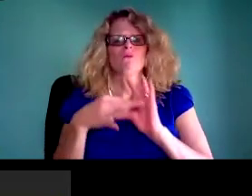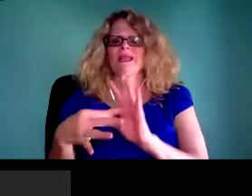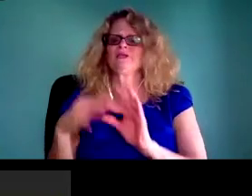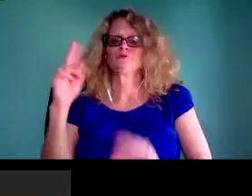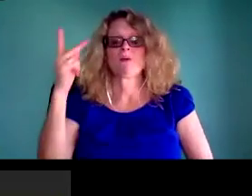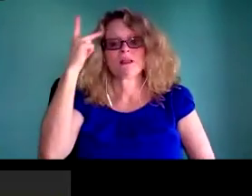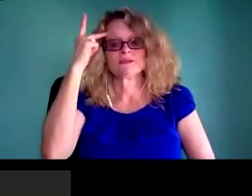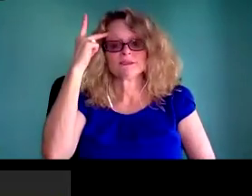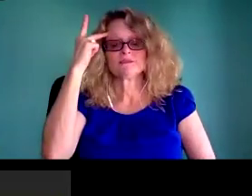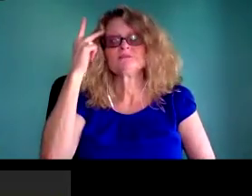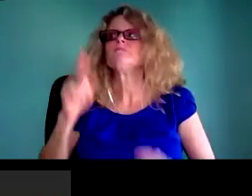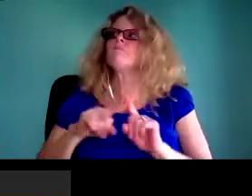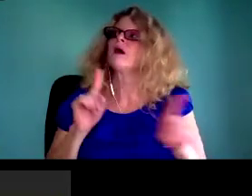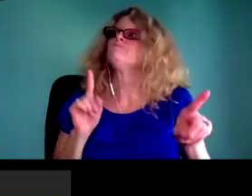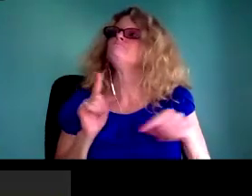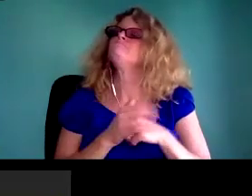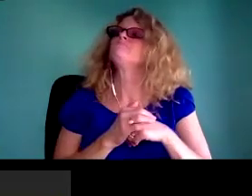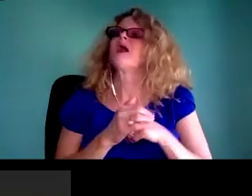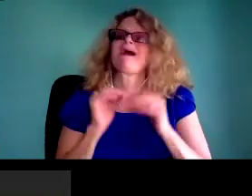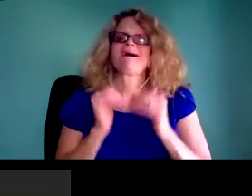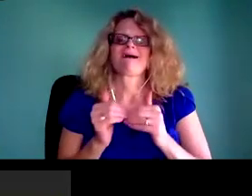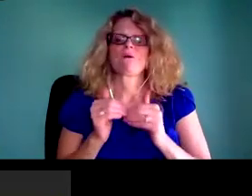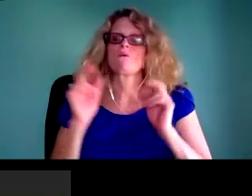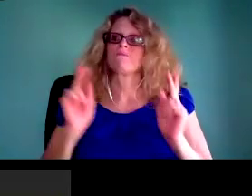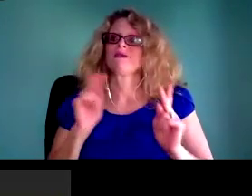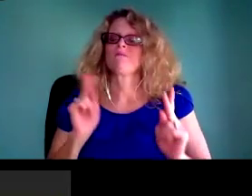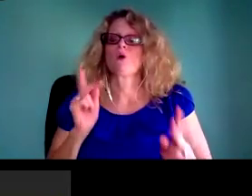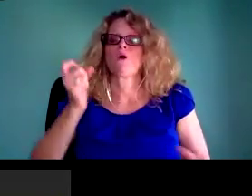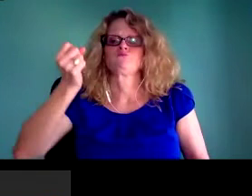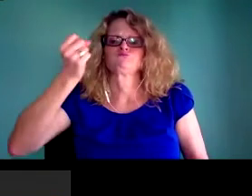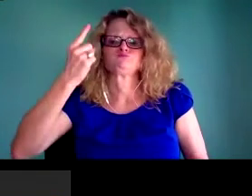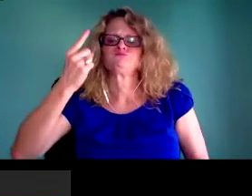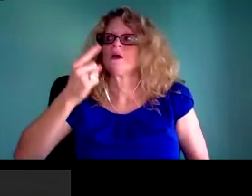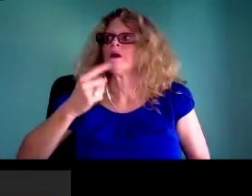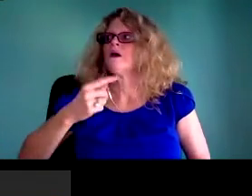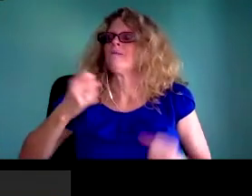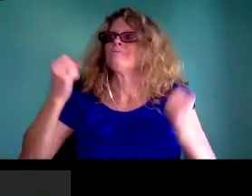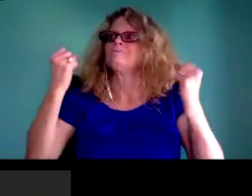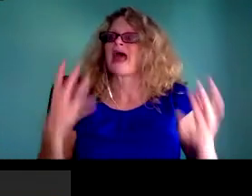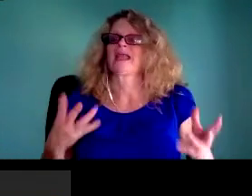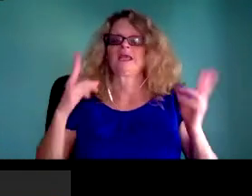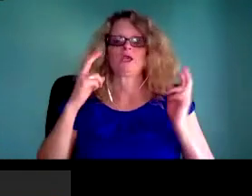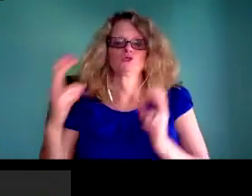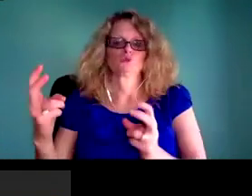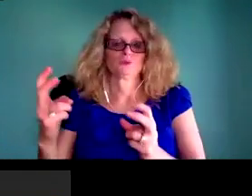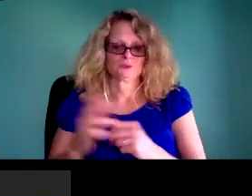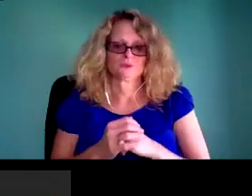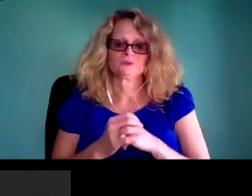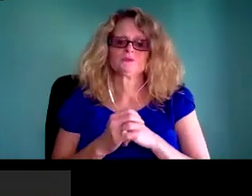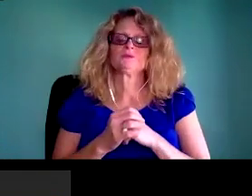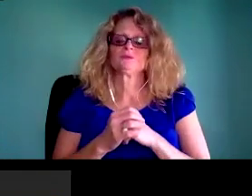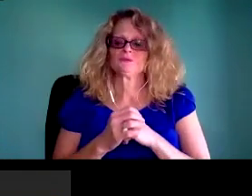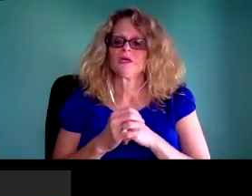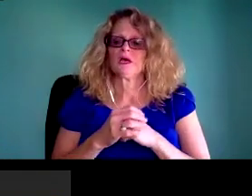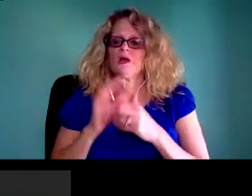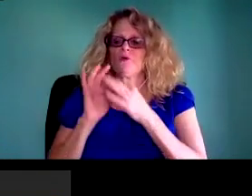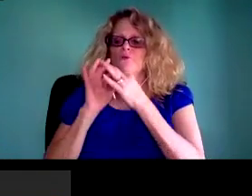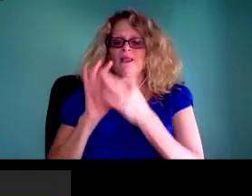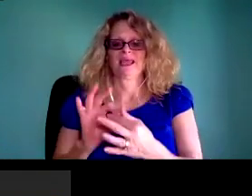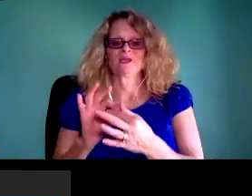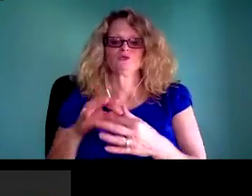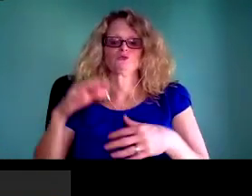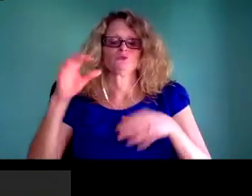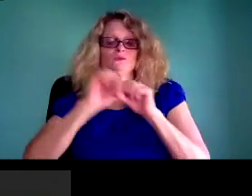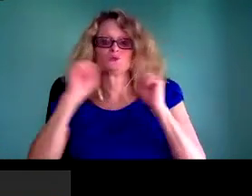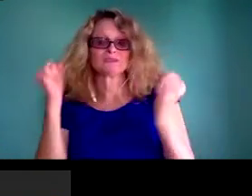I want to just pause here for a moment and I want to point you now to some other efforts that I